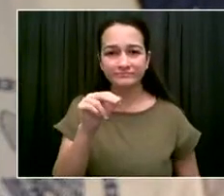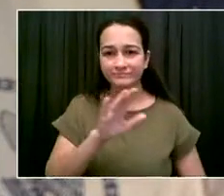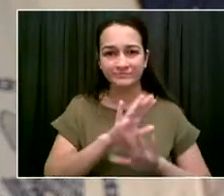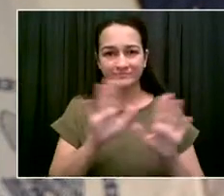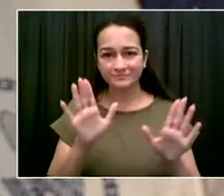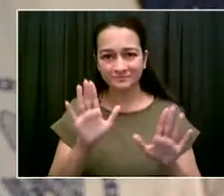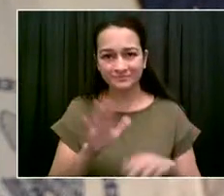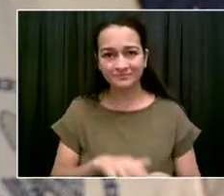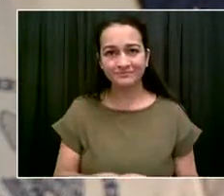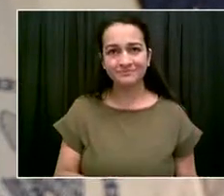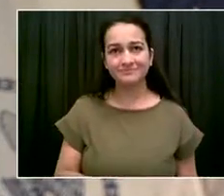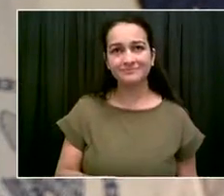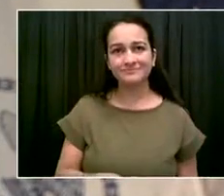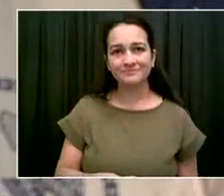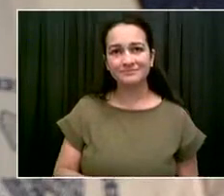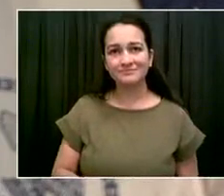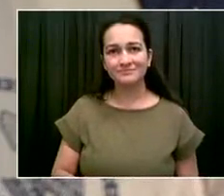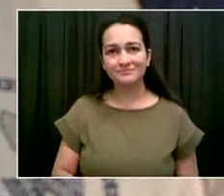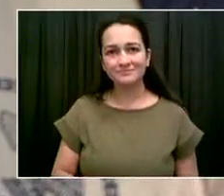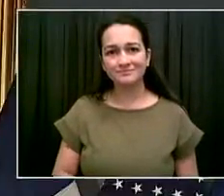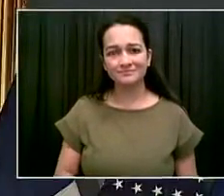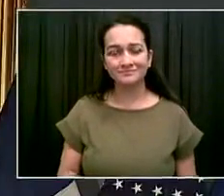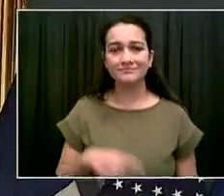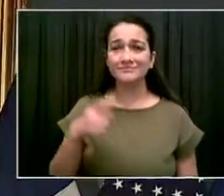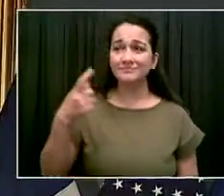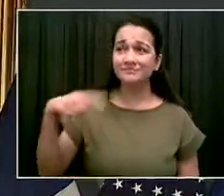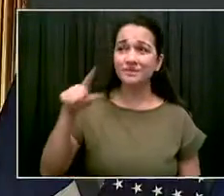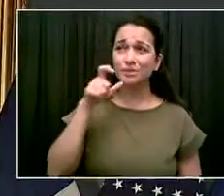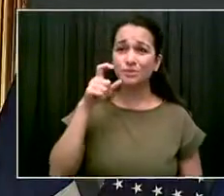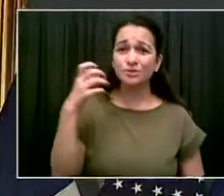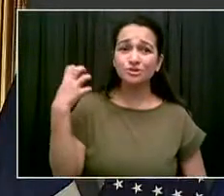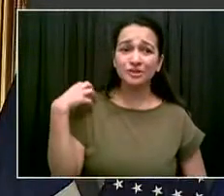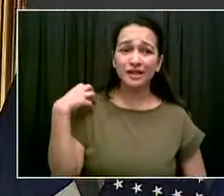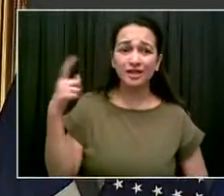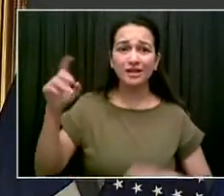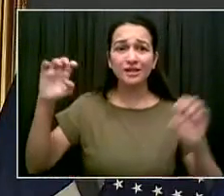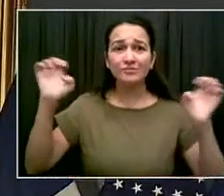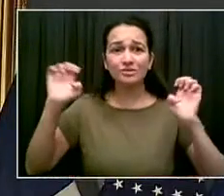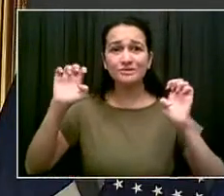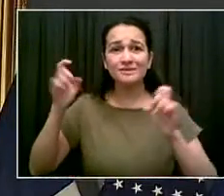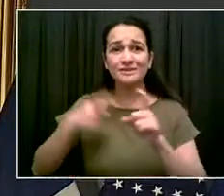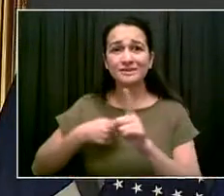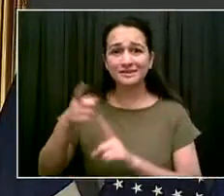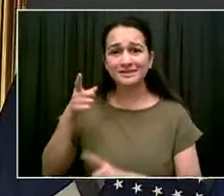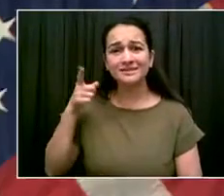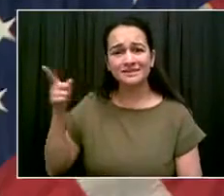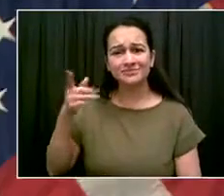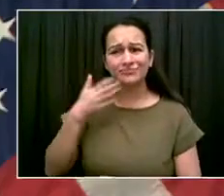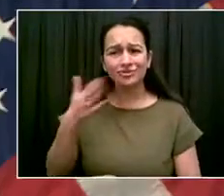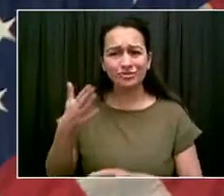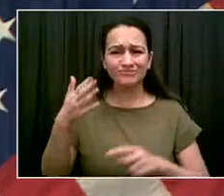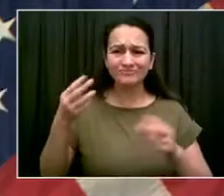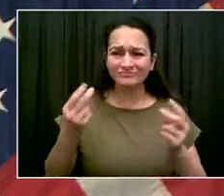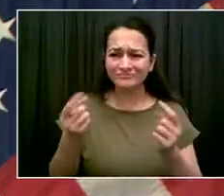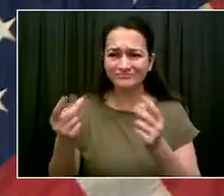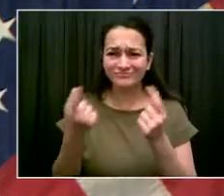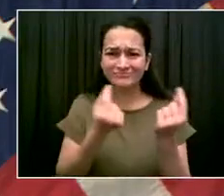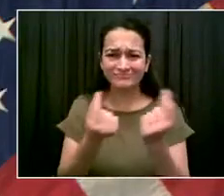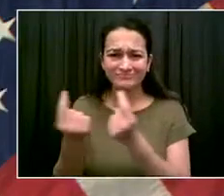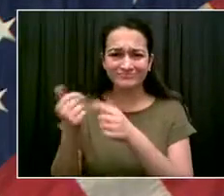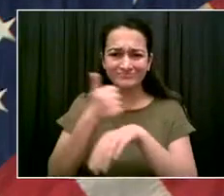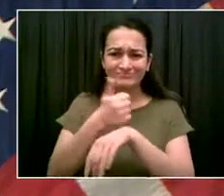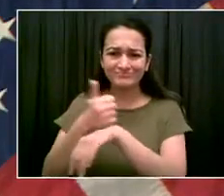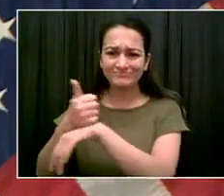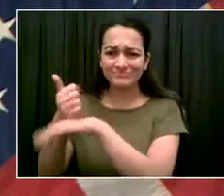team. They're doing amazing work getting ready. Commissioner John Scrivani. Thank you, sir. Good afternoon. The city is closely